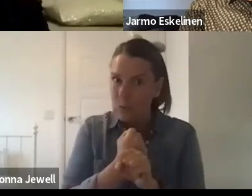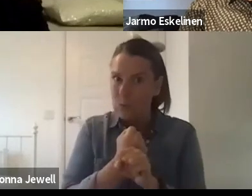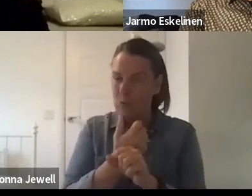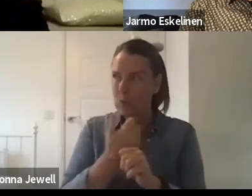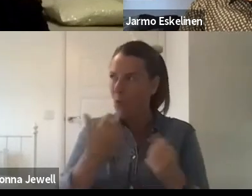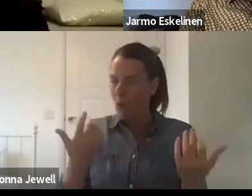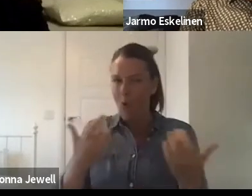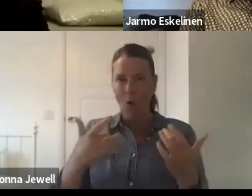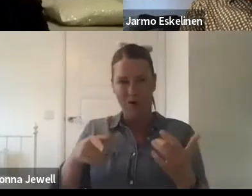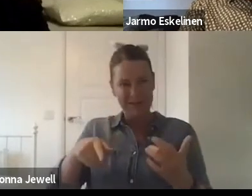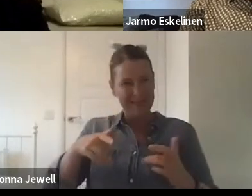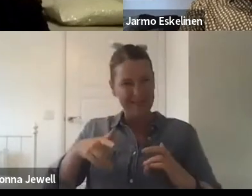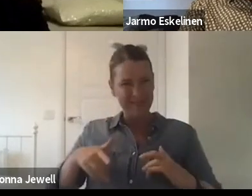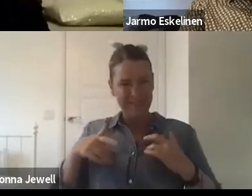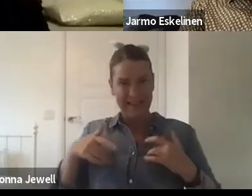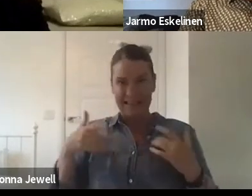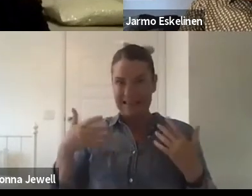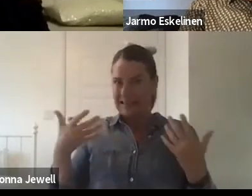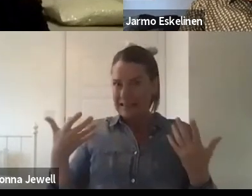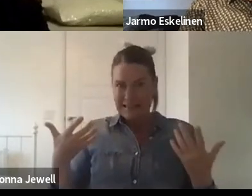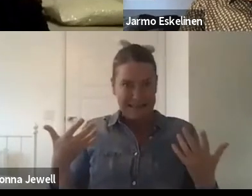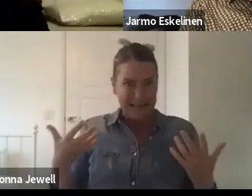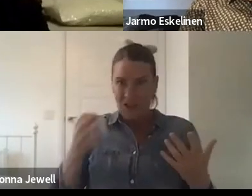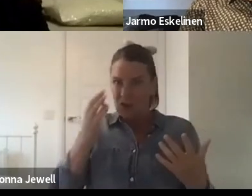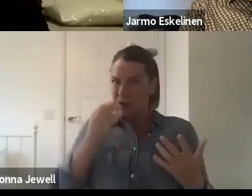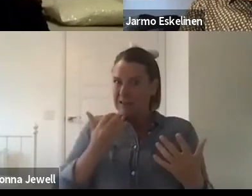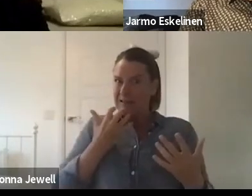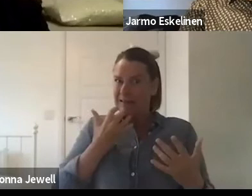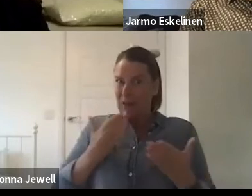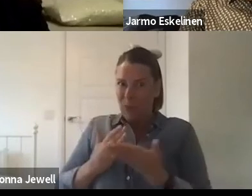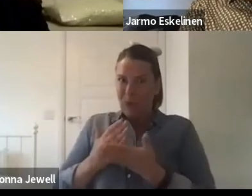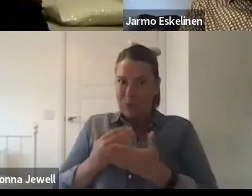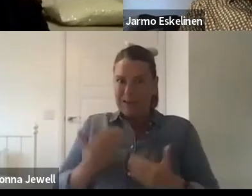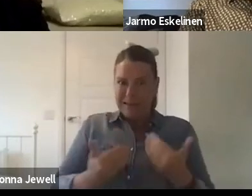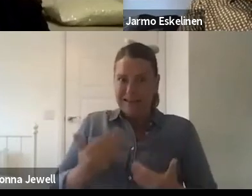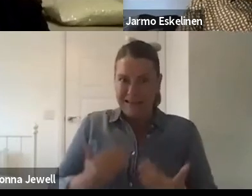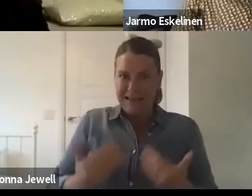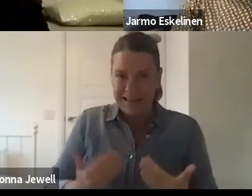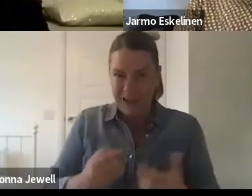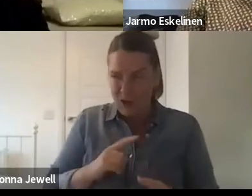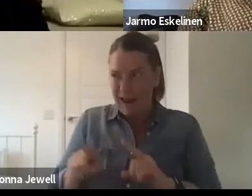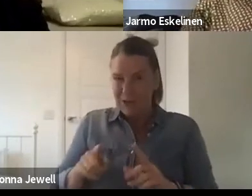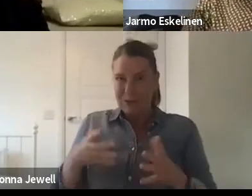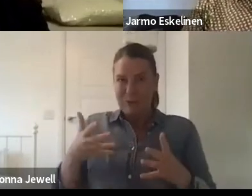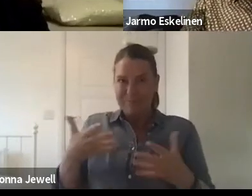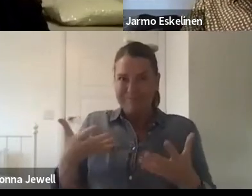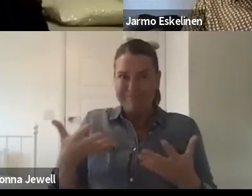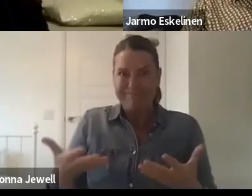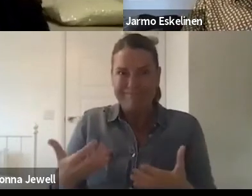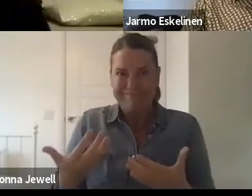just at the moment just trying to keep up with what we've lost and make do?